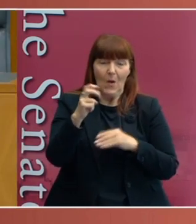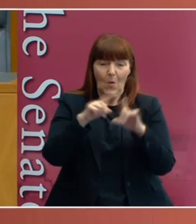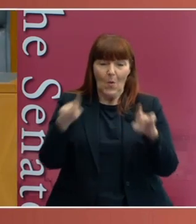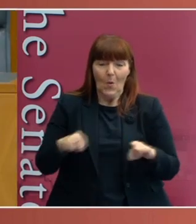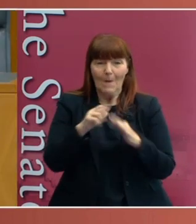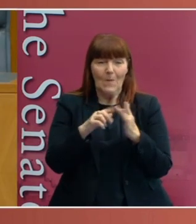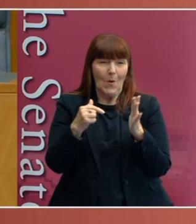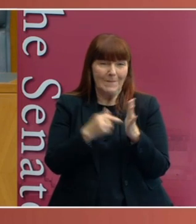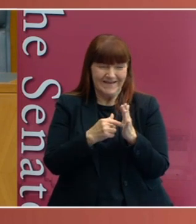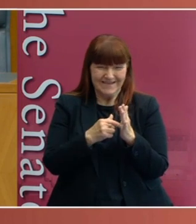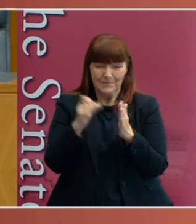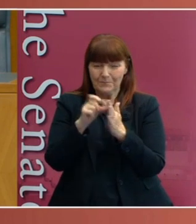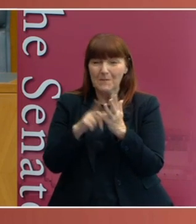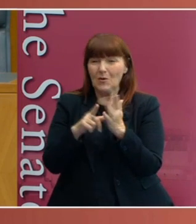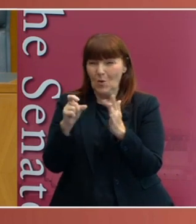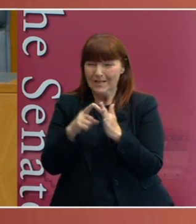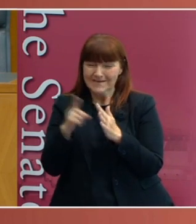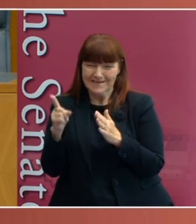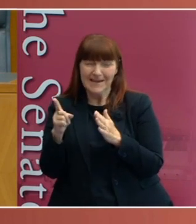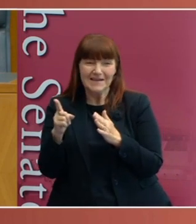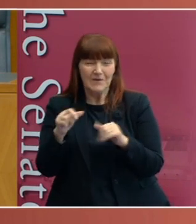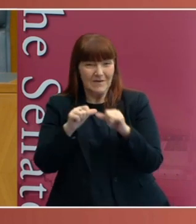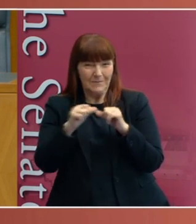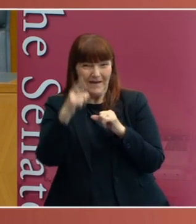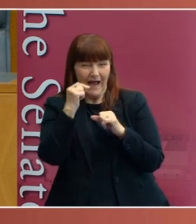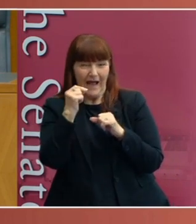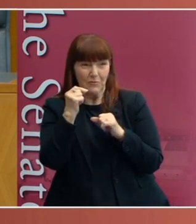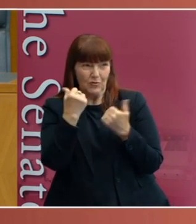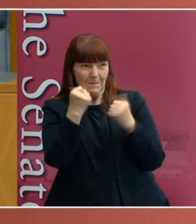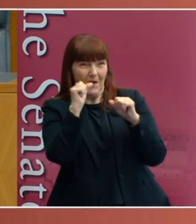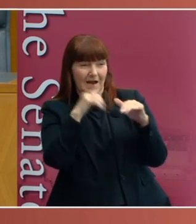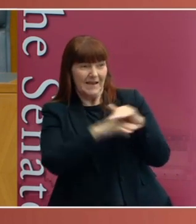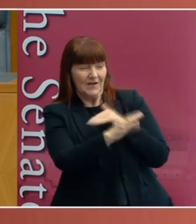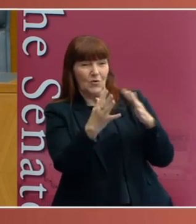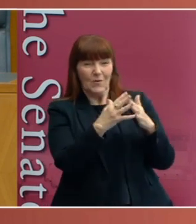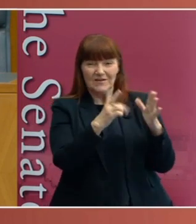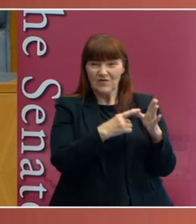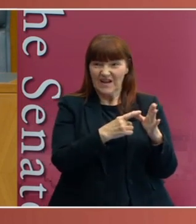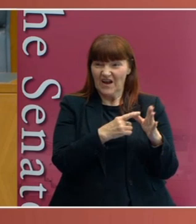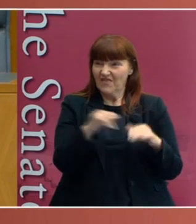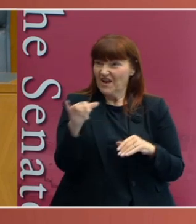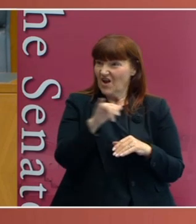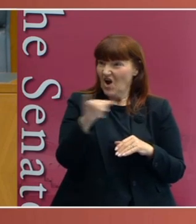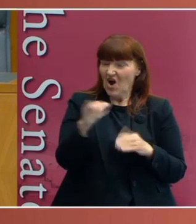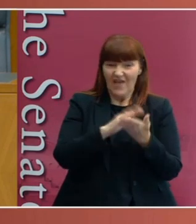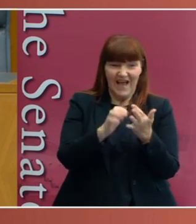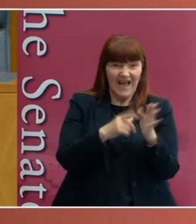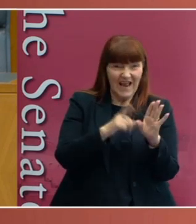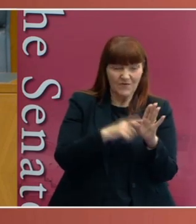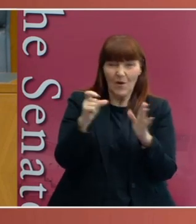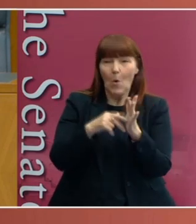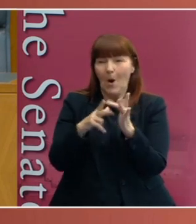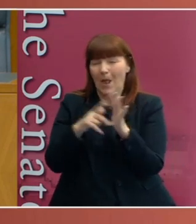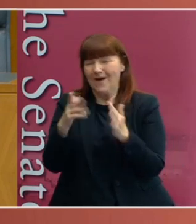who seemed to be much better able to get into Western Australia than either Henry or Clive.